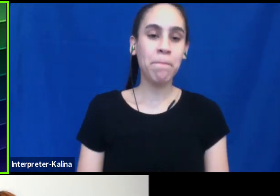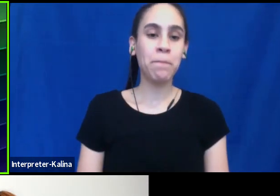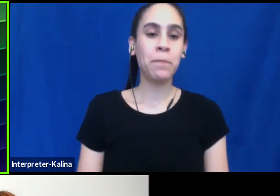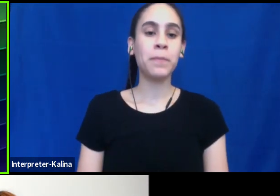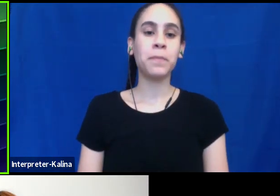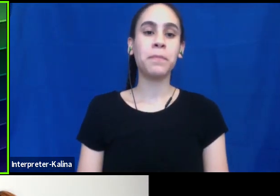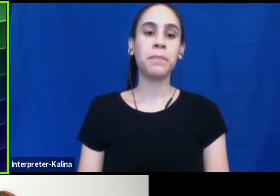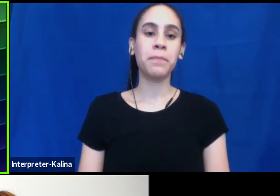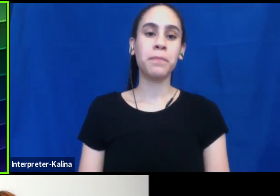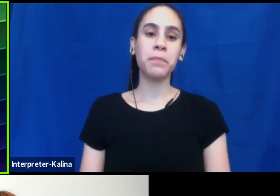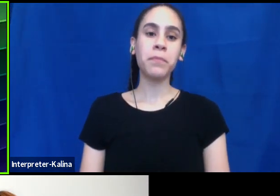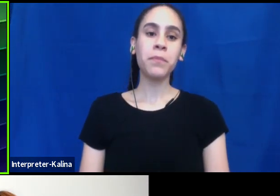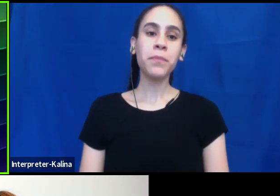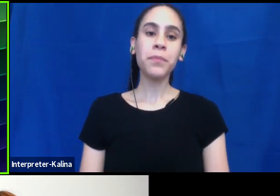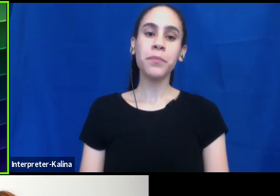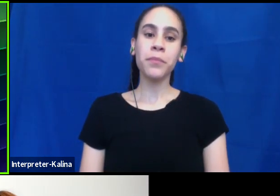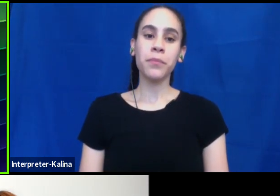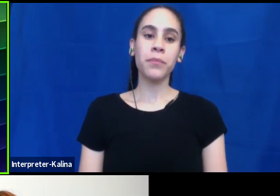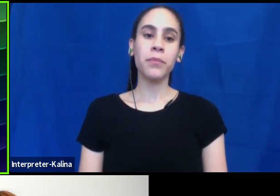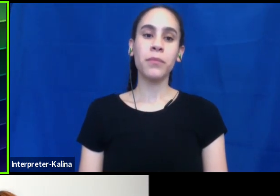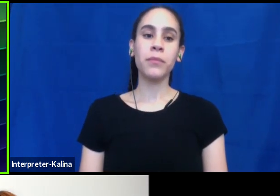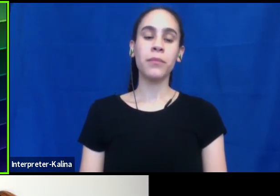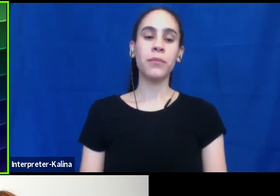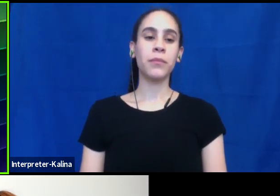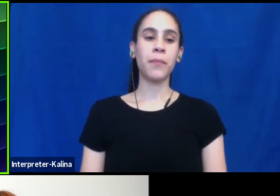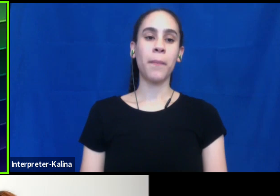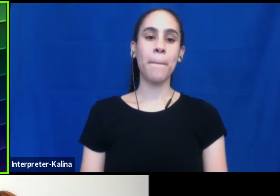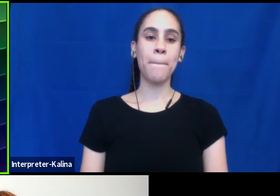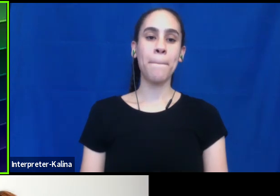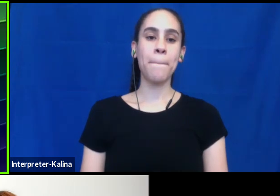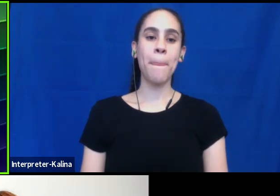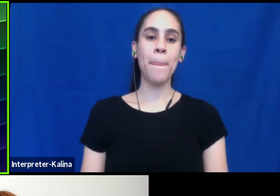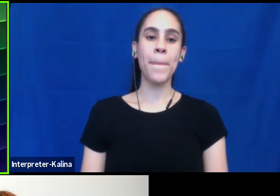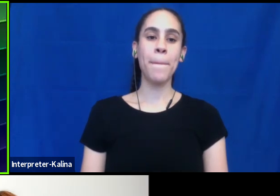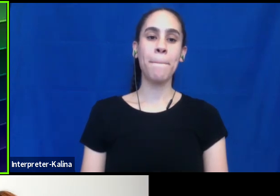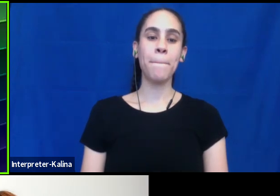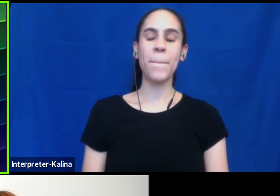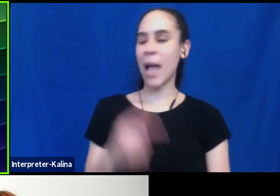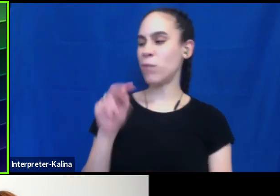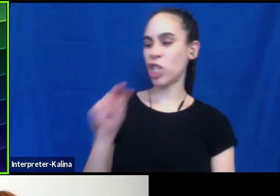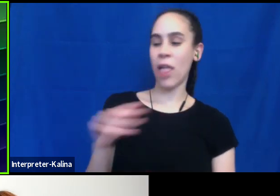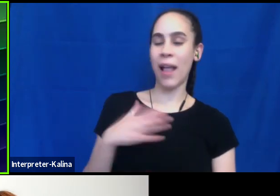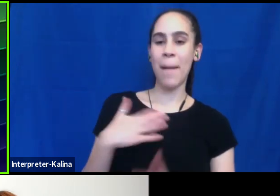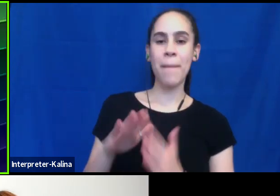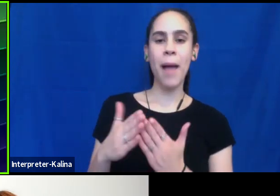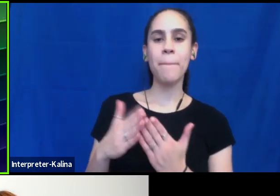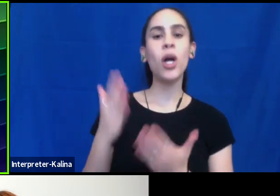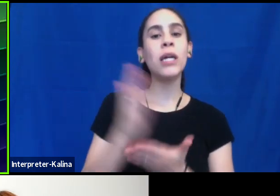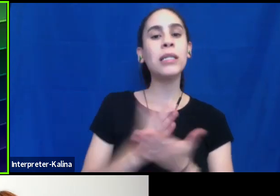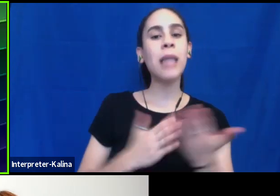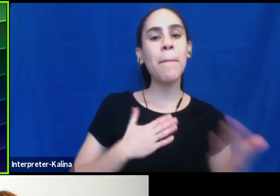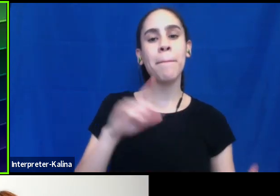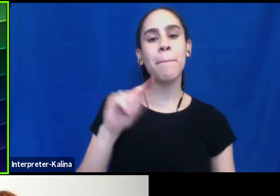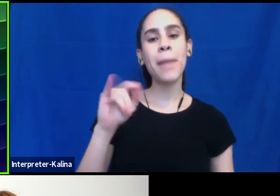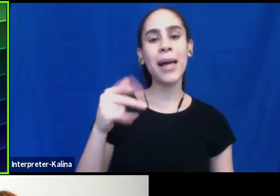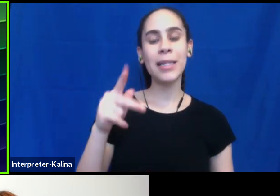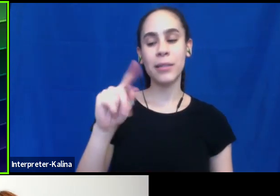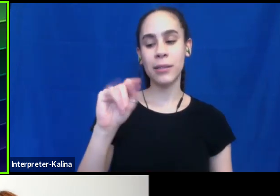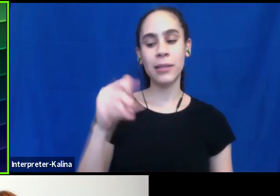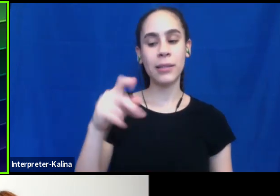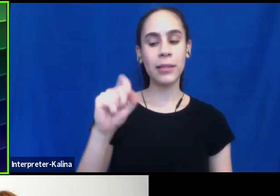I, um, so some of the tips I'm just looking at my book, some of the tips that I talk about are, um,